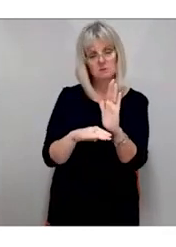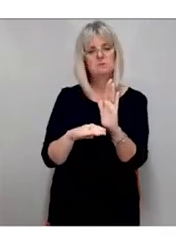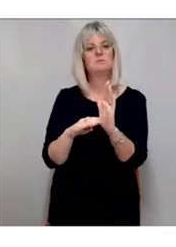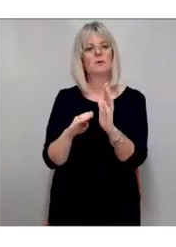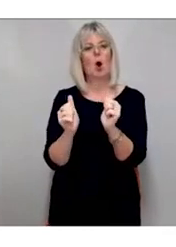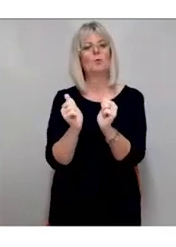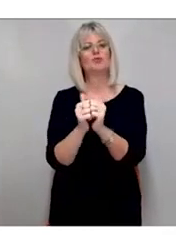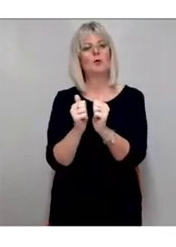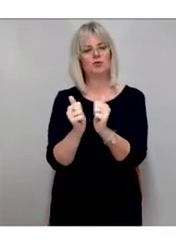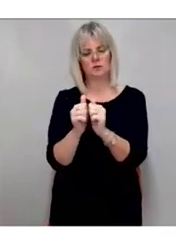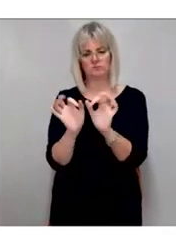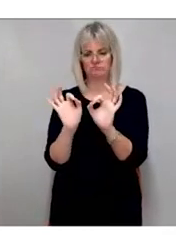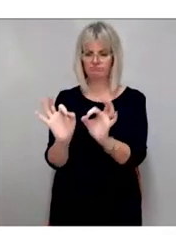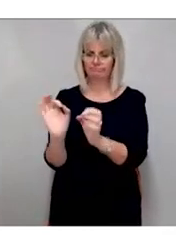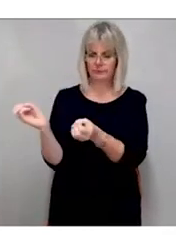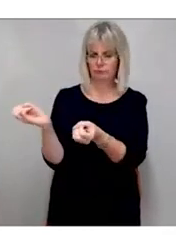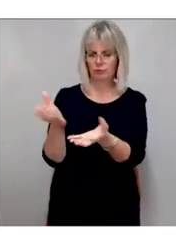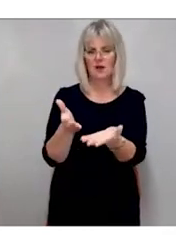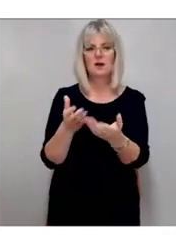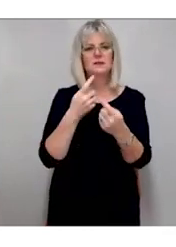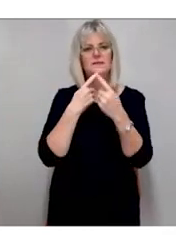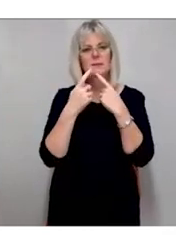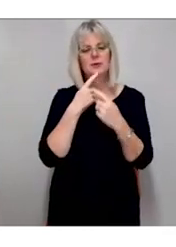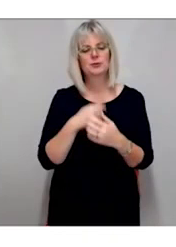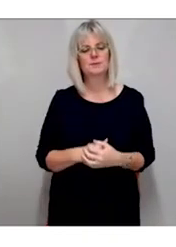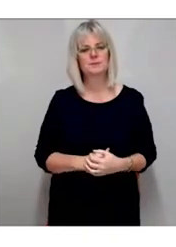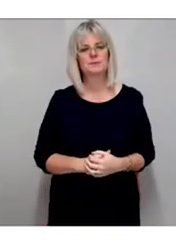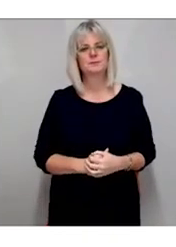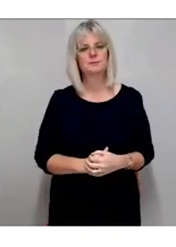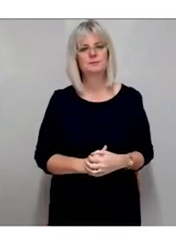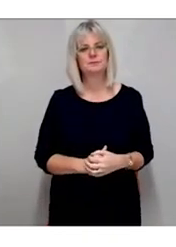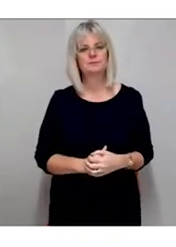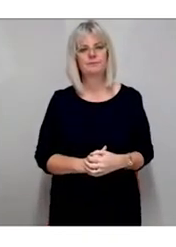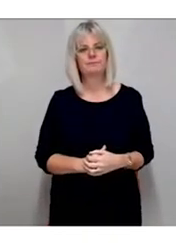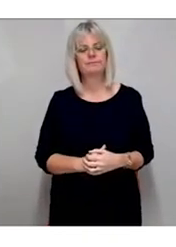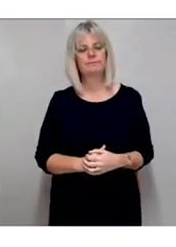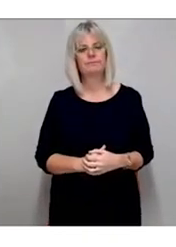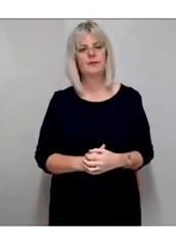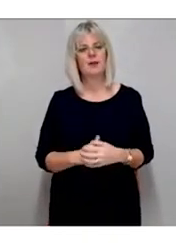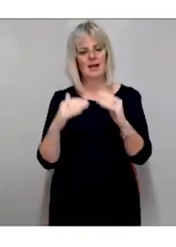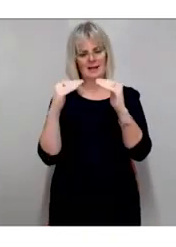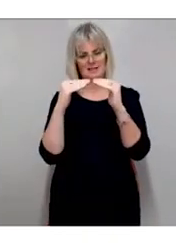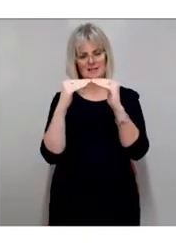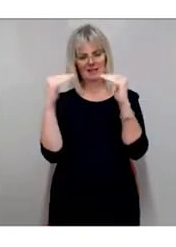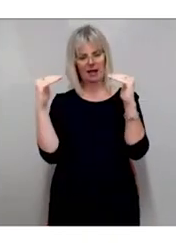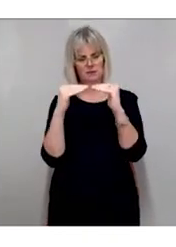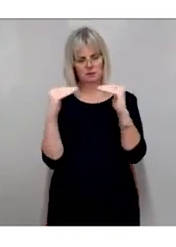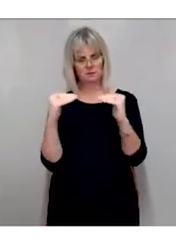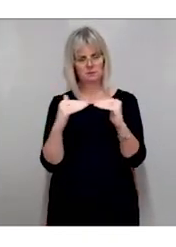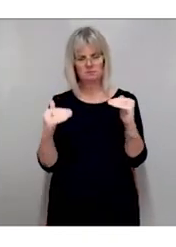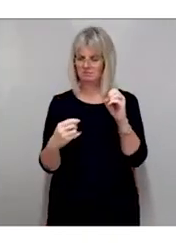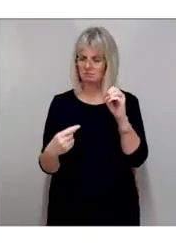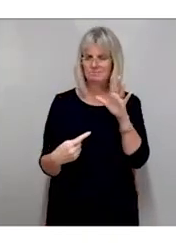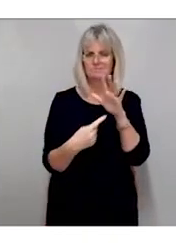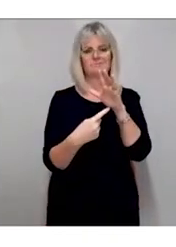accessible information. Standards play a critical role in ensuring that all information is accessible